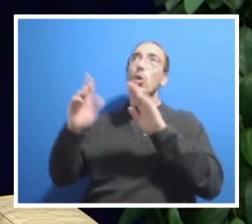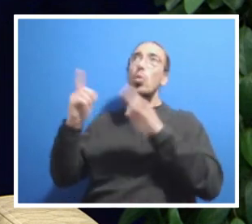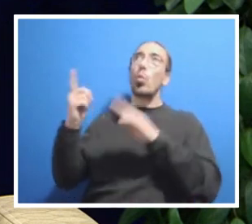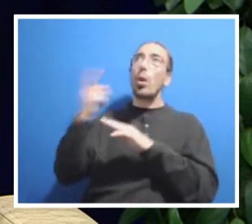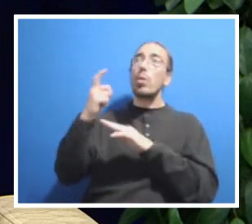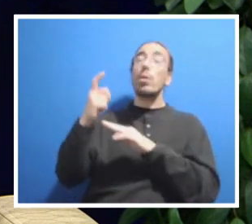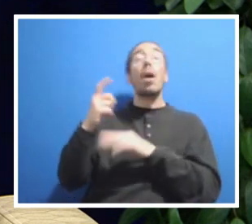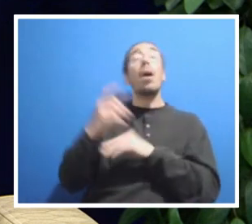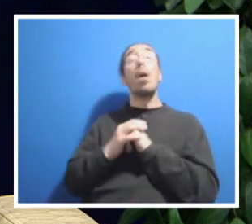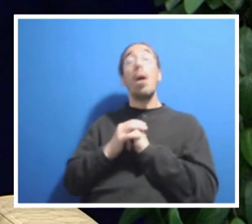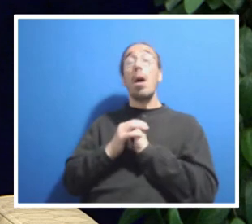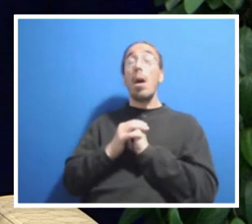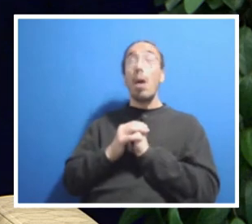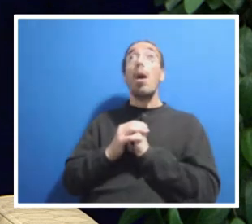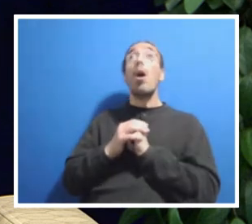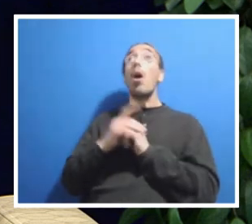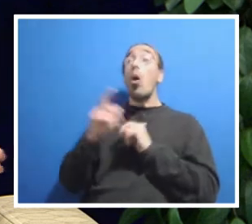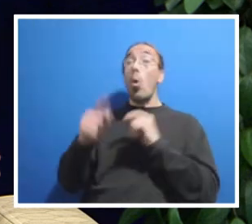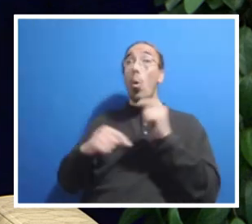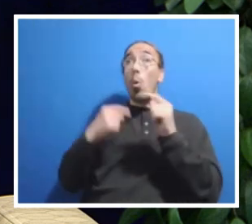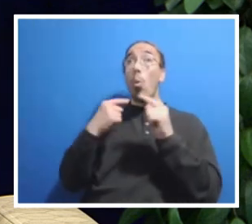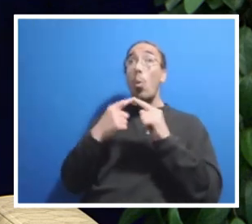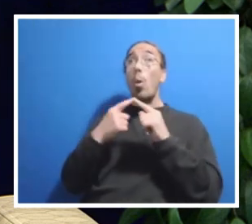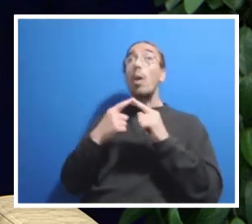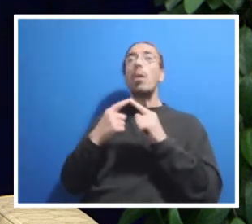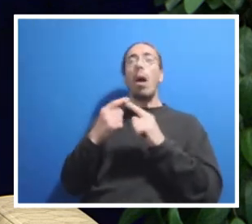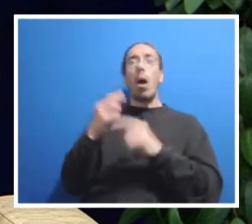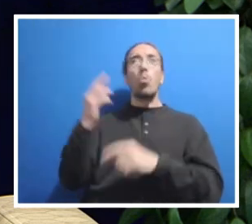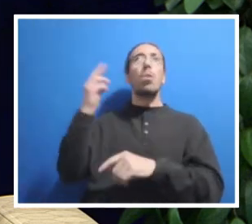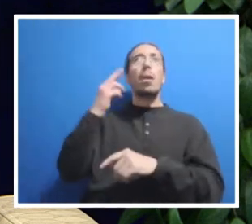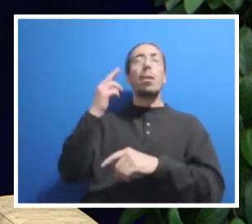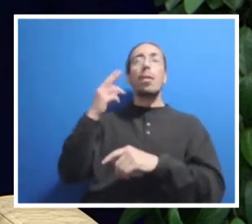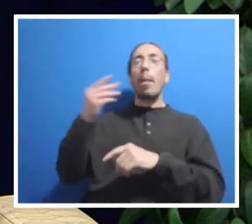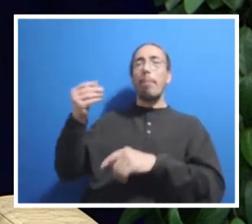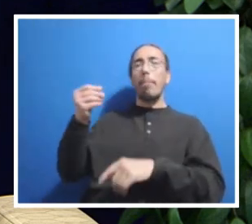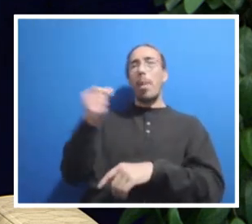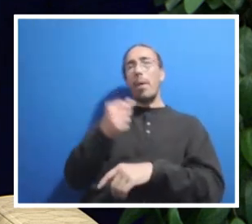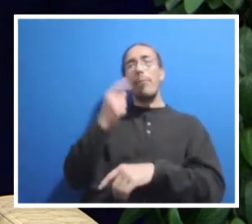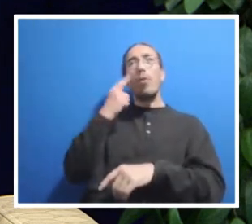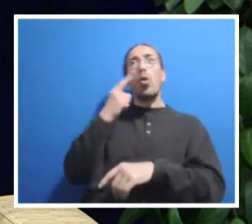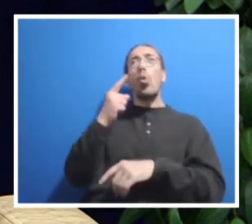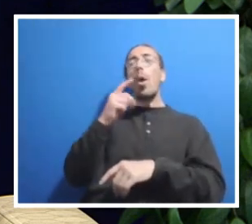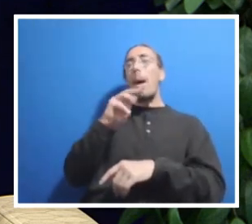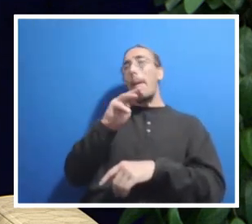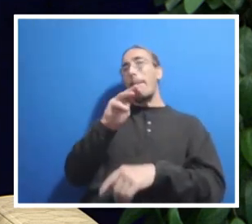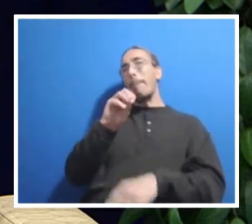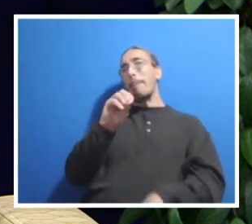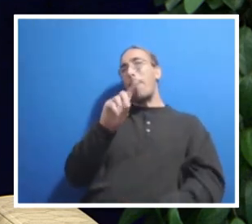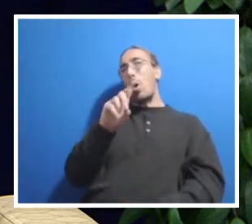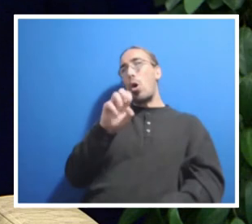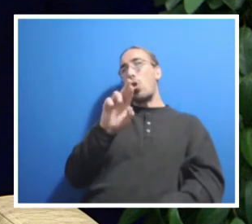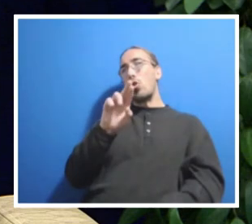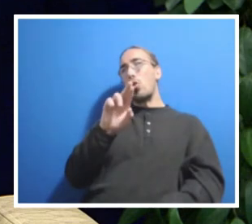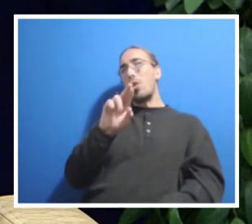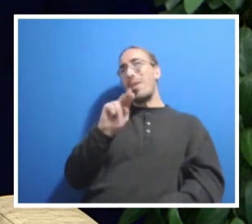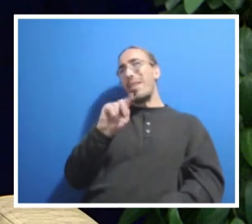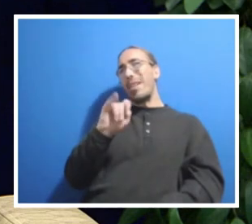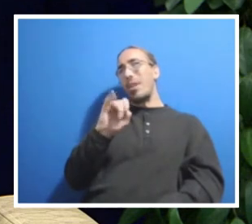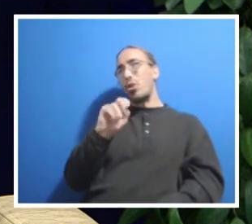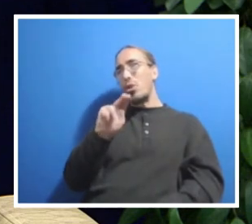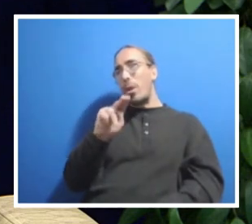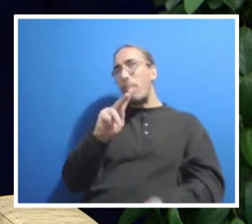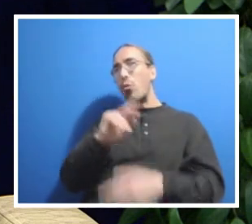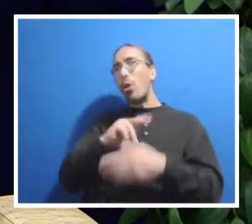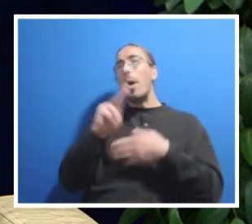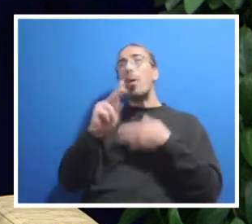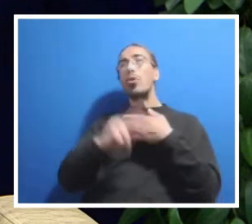when we realized that the compensation modernization project was a bit delayed, we knew that we could no longer hold